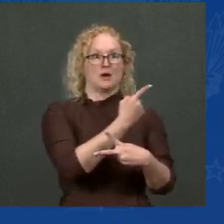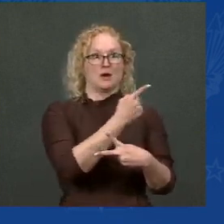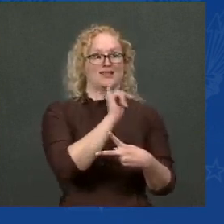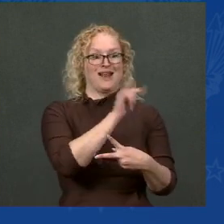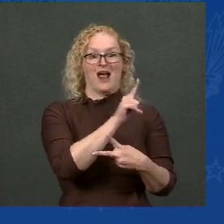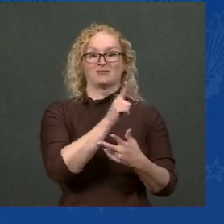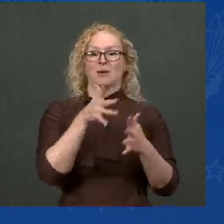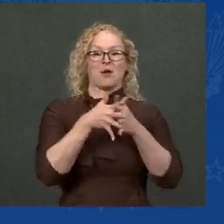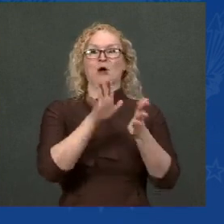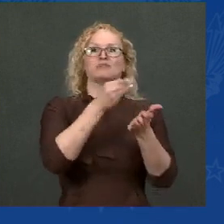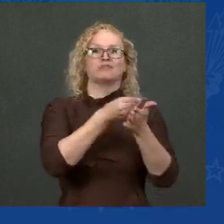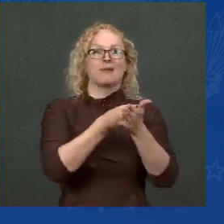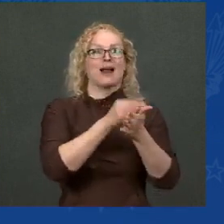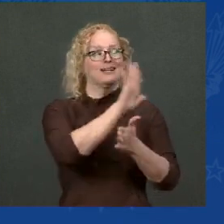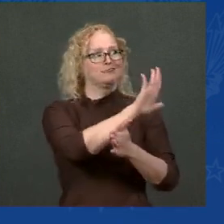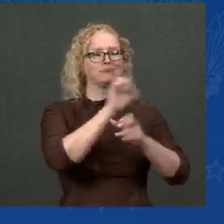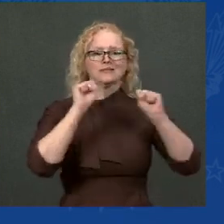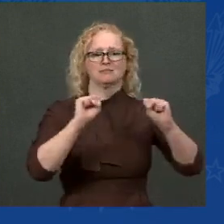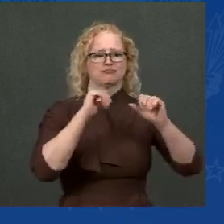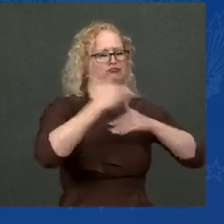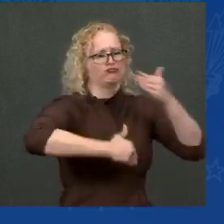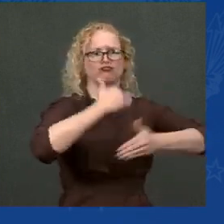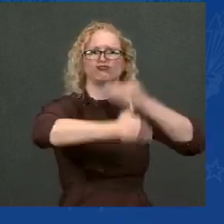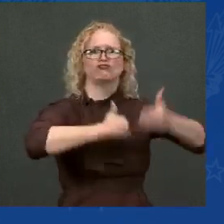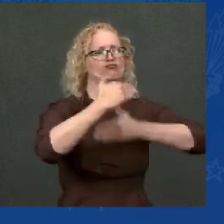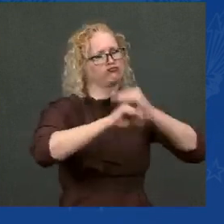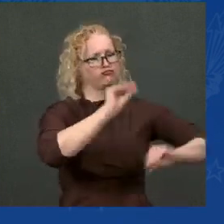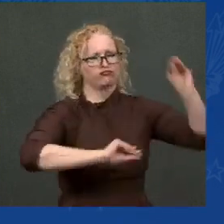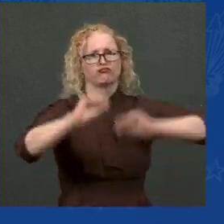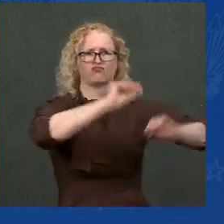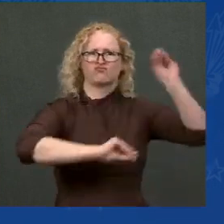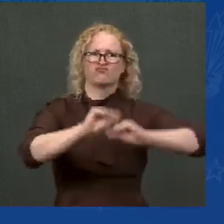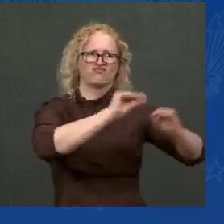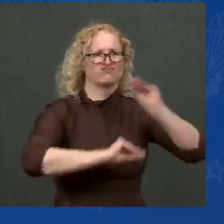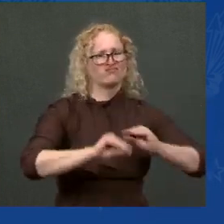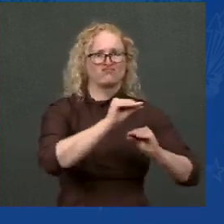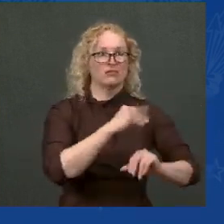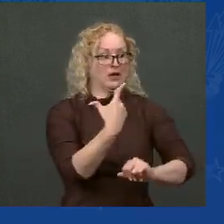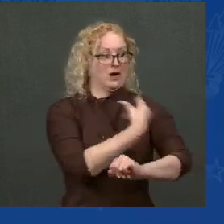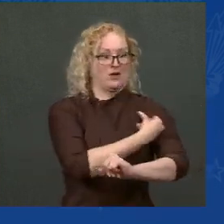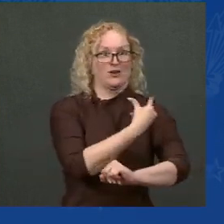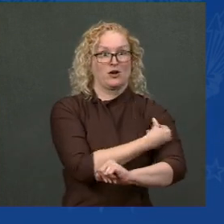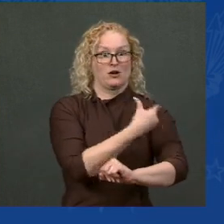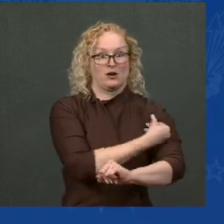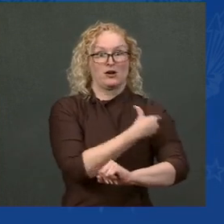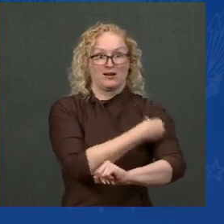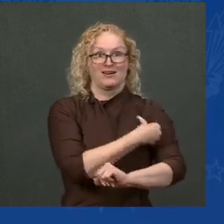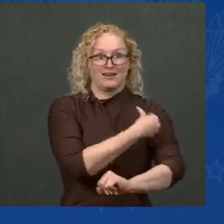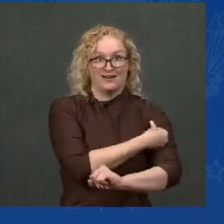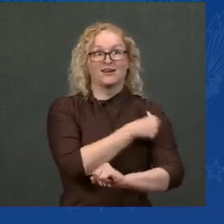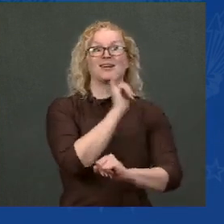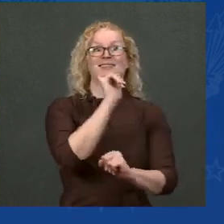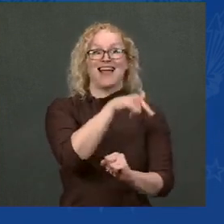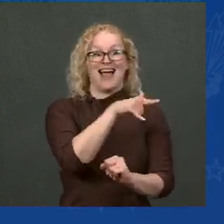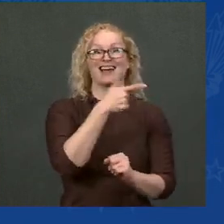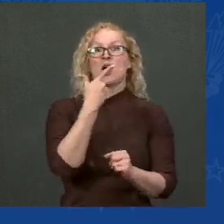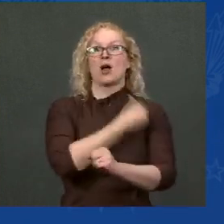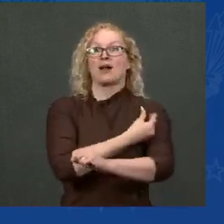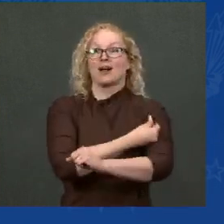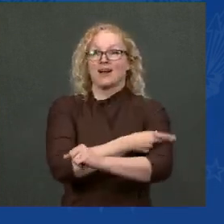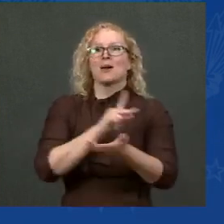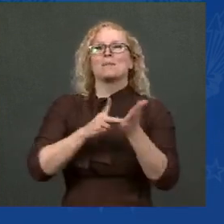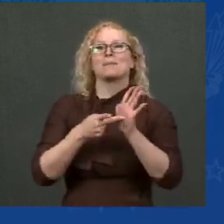vaccinations up and COVID down. In that effort, we took two major steps